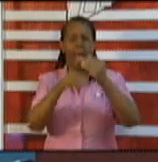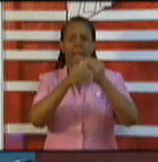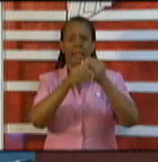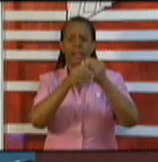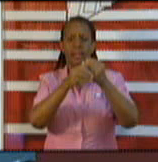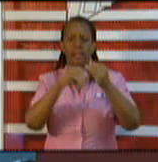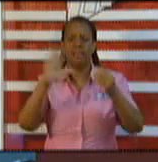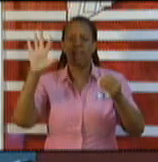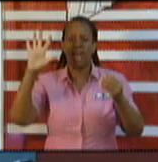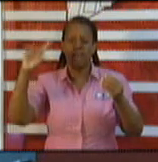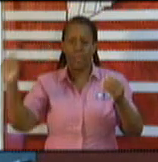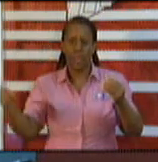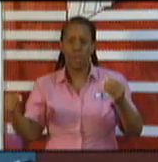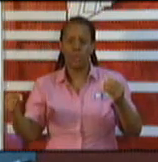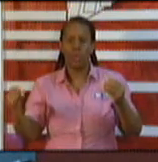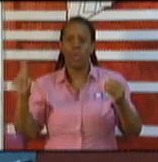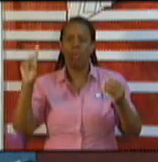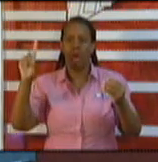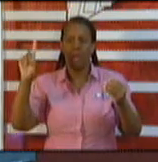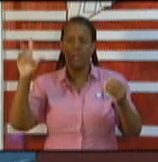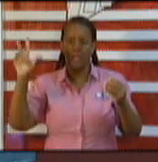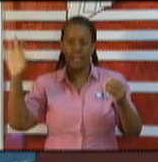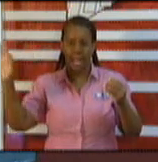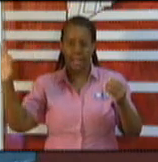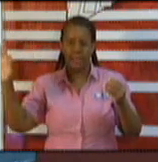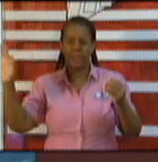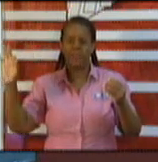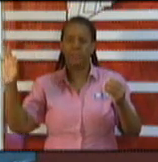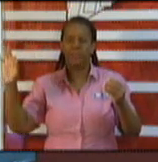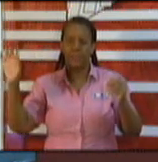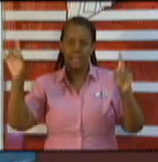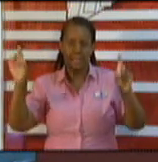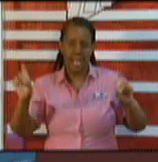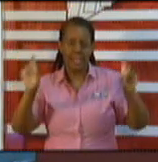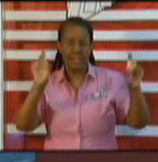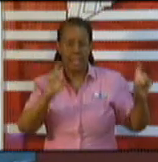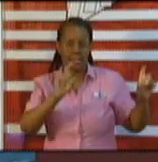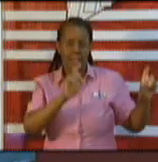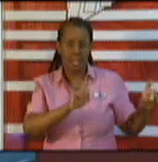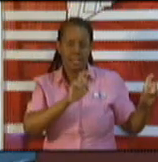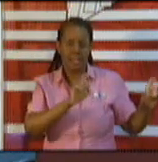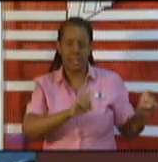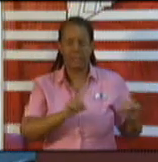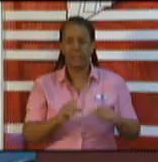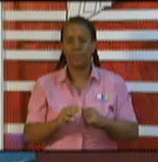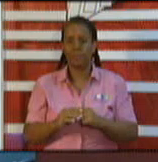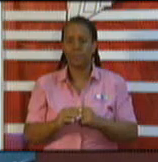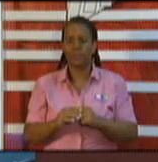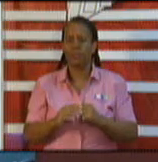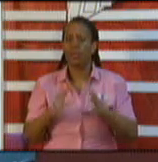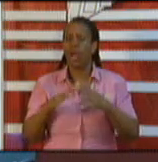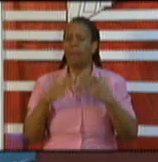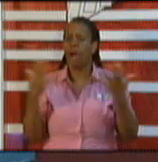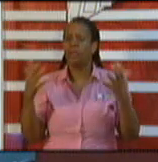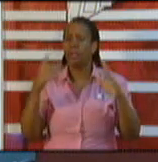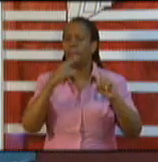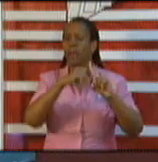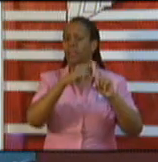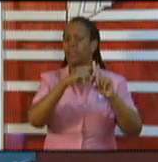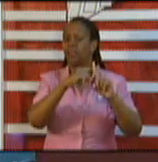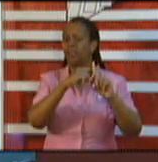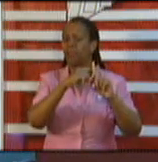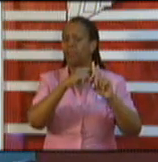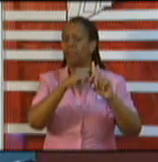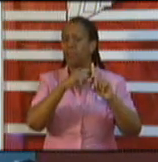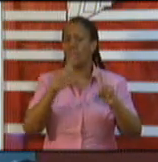submitted between public sector and private sector. When we deal with the number of positive patients, number of positive patients remain at